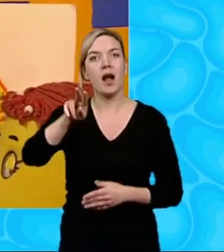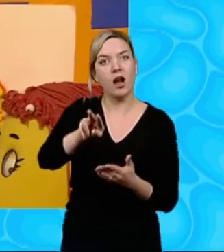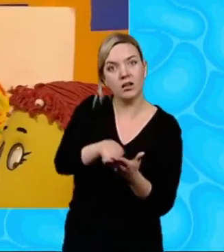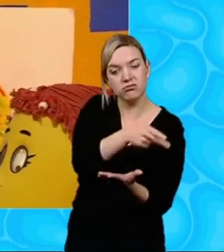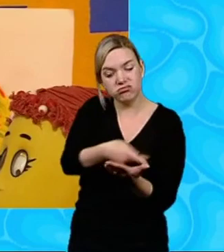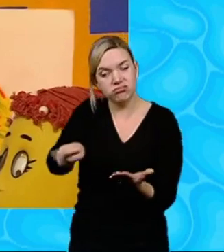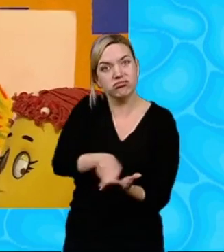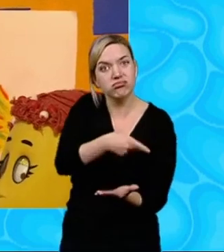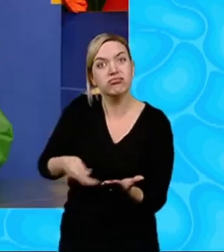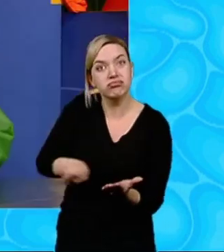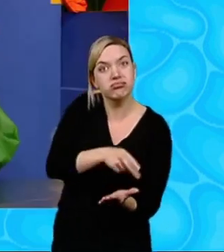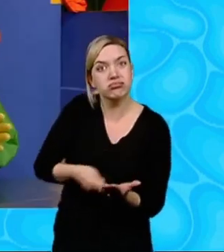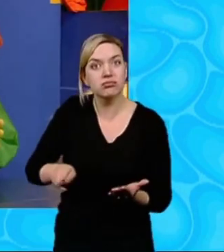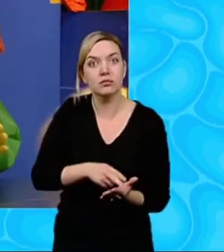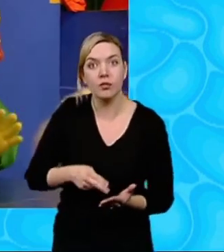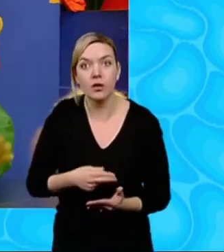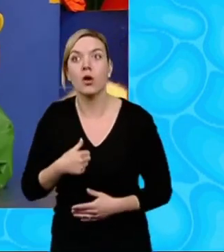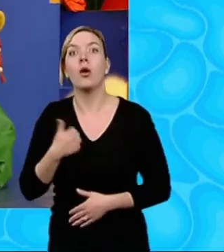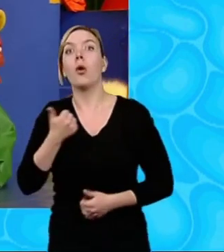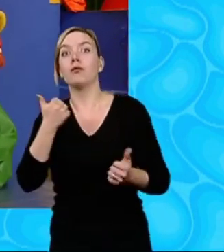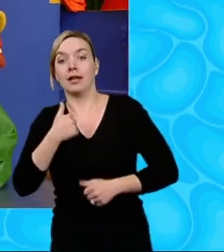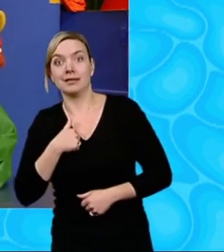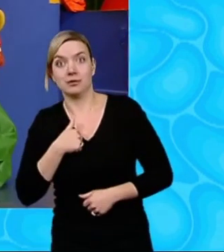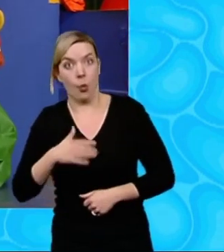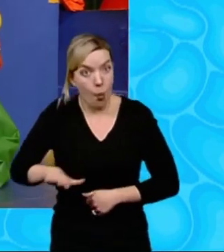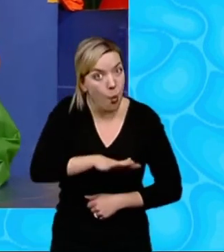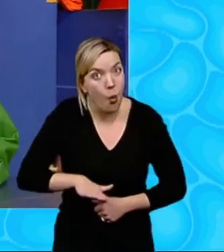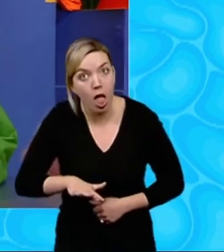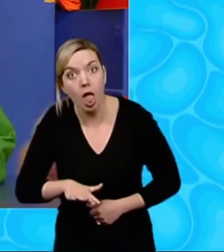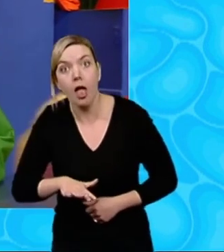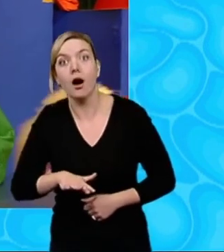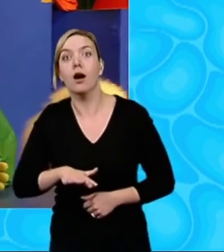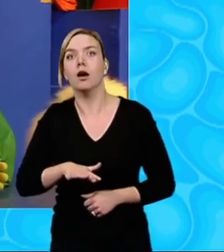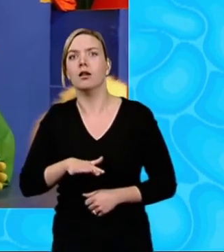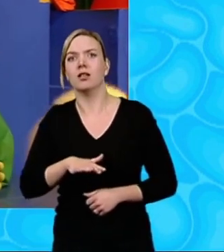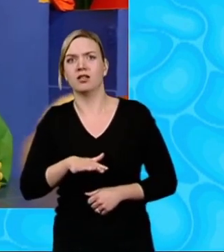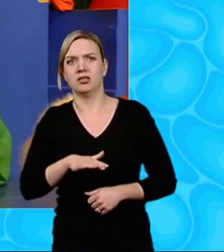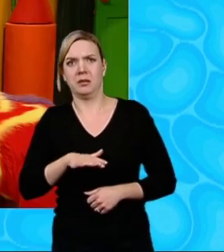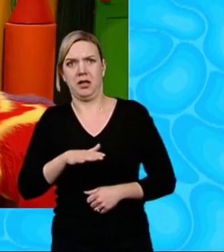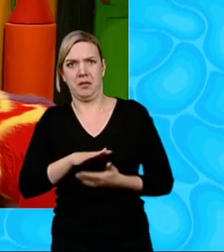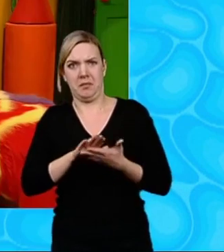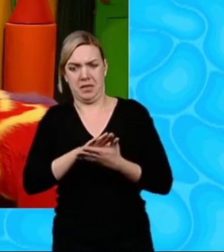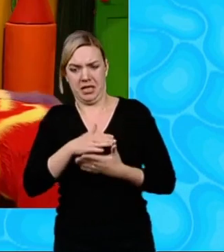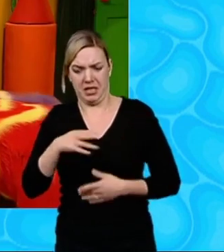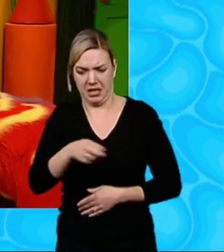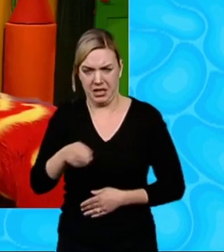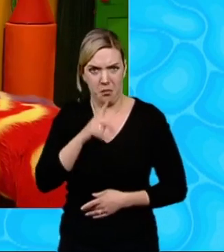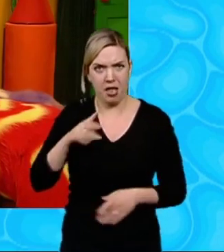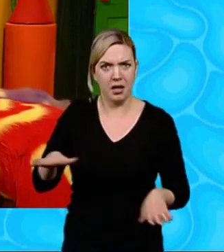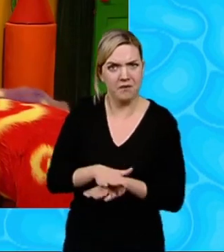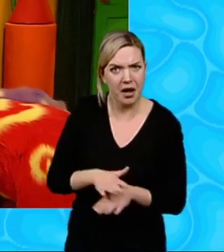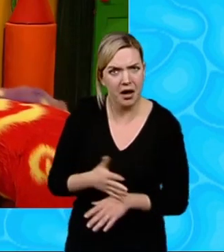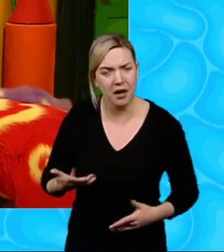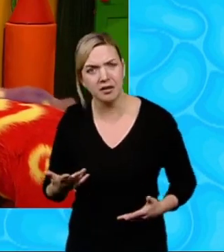paint all over your drawing Oh, yes, OK, right All over it Yes But won't that cover us up? just try it and see